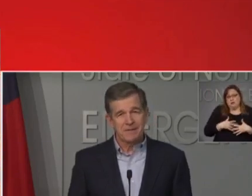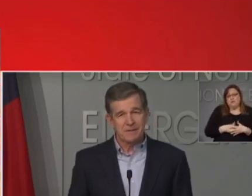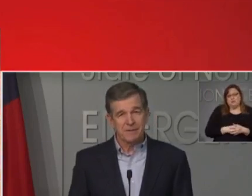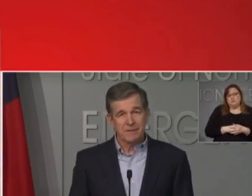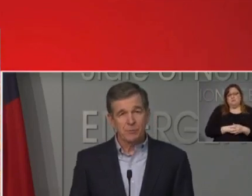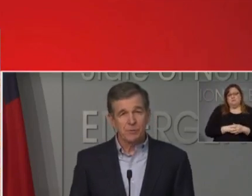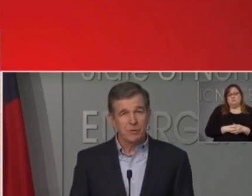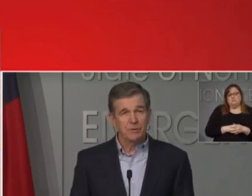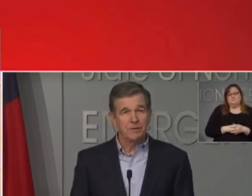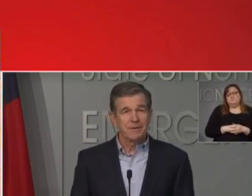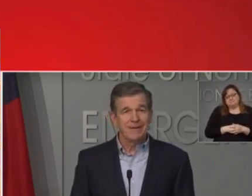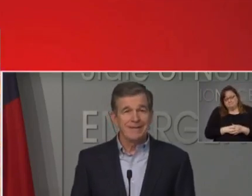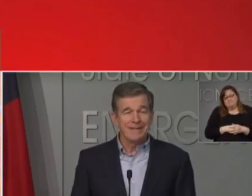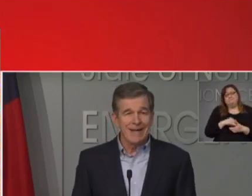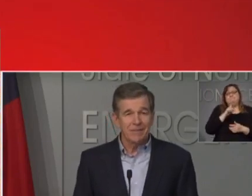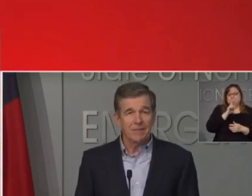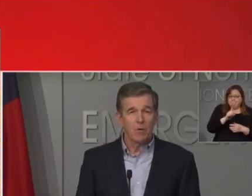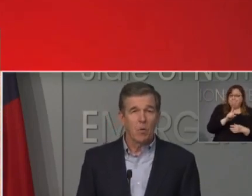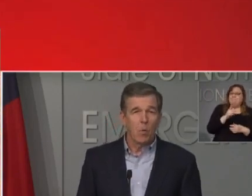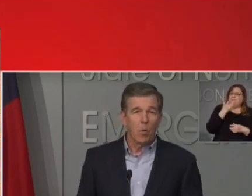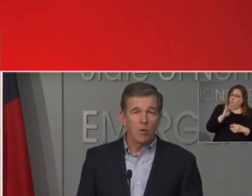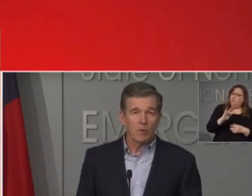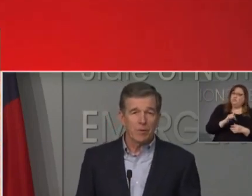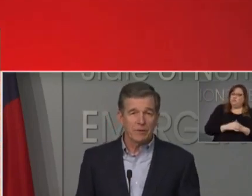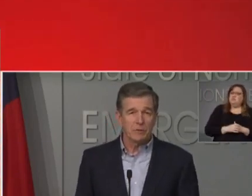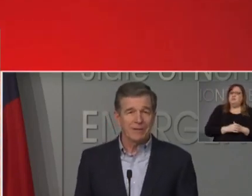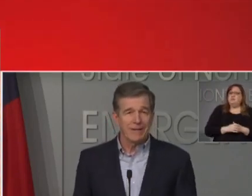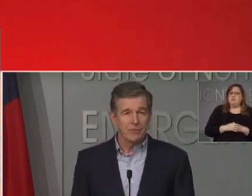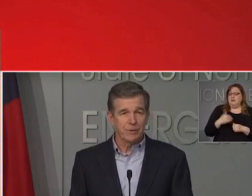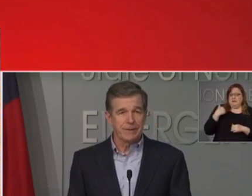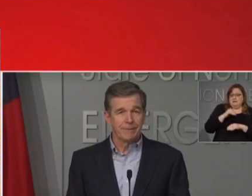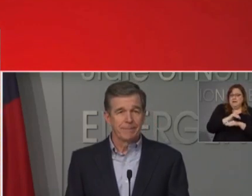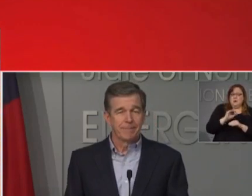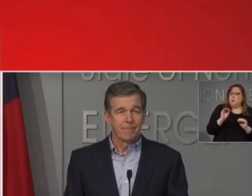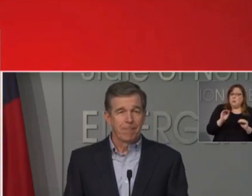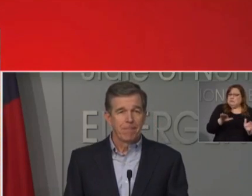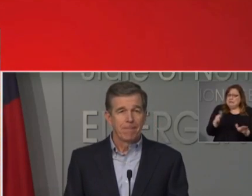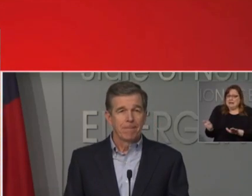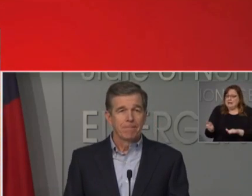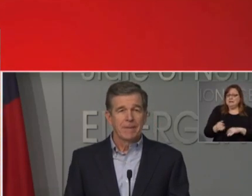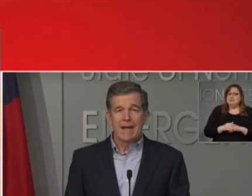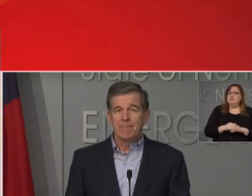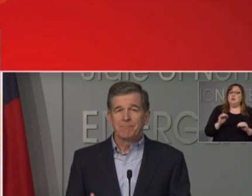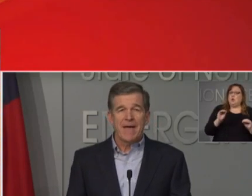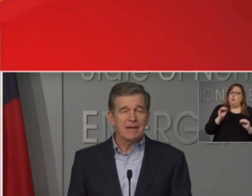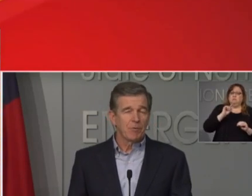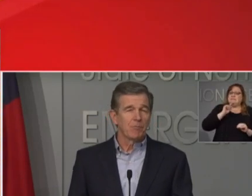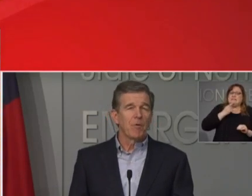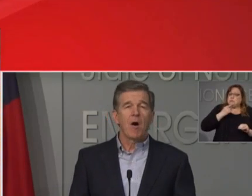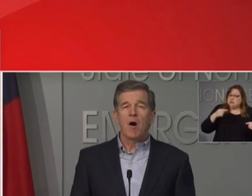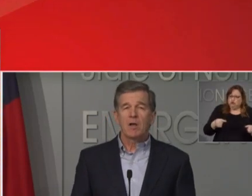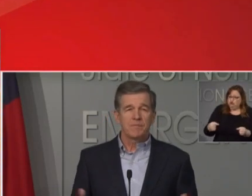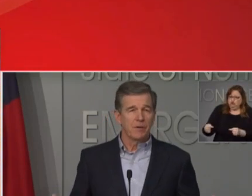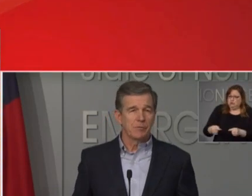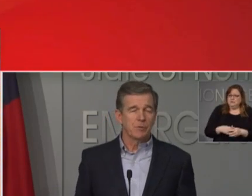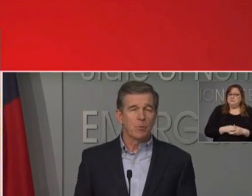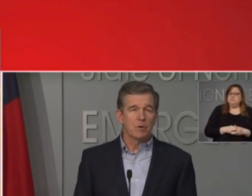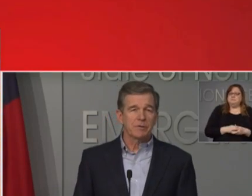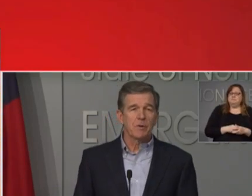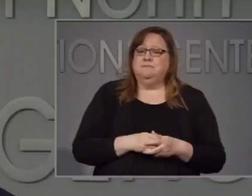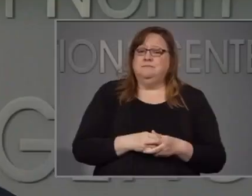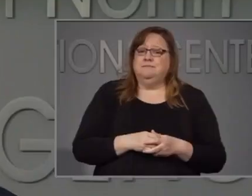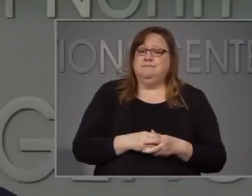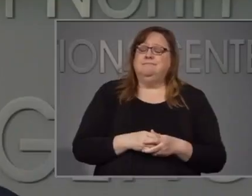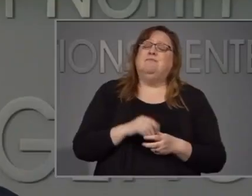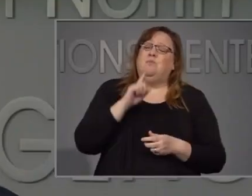that none of these incidents resulted in death or critical injury. And I'm thankful for all of those who